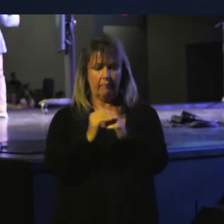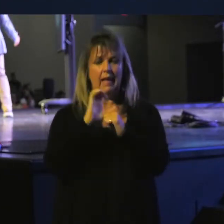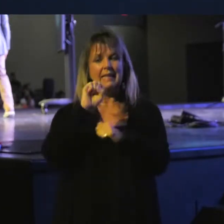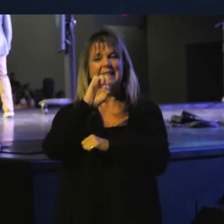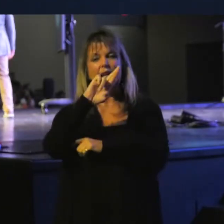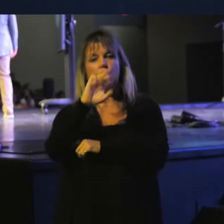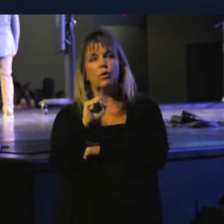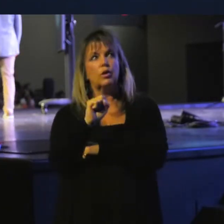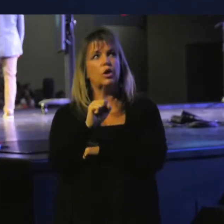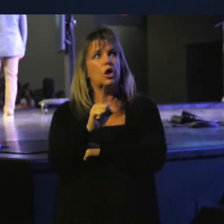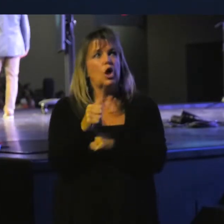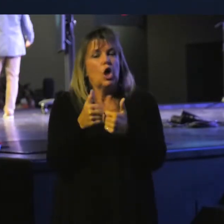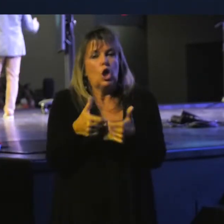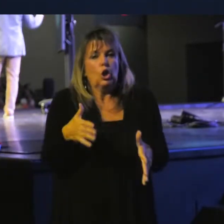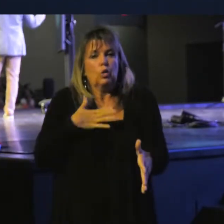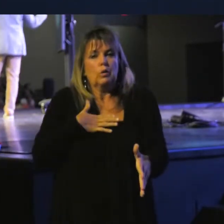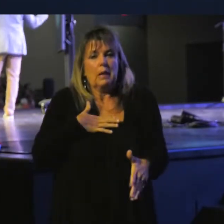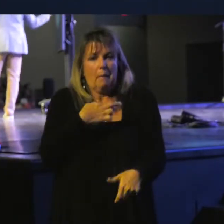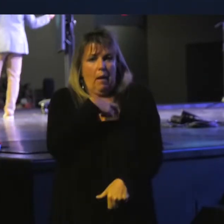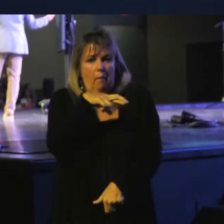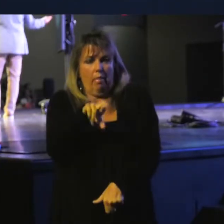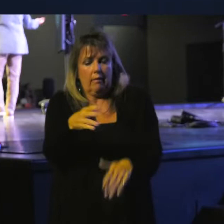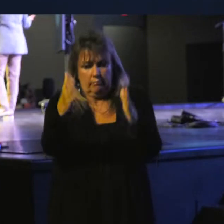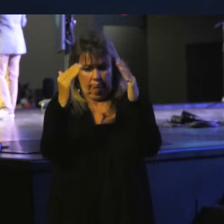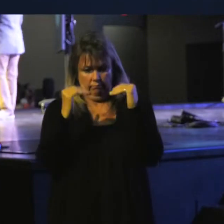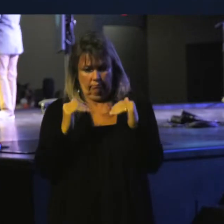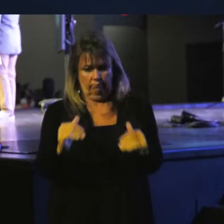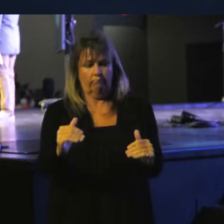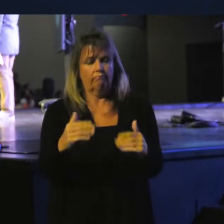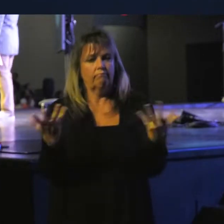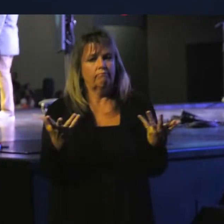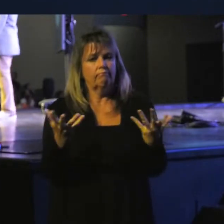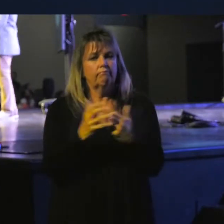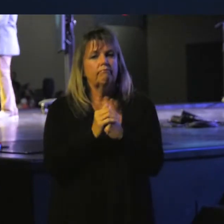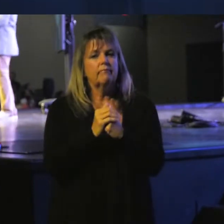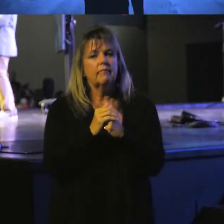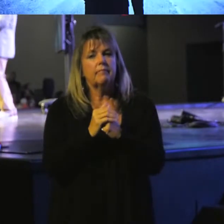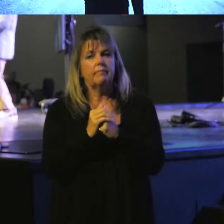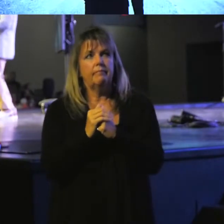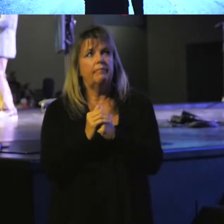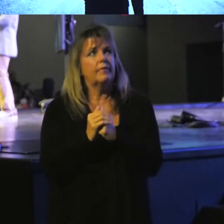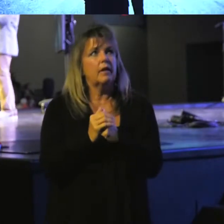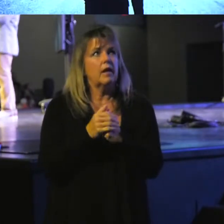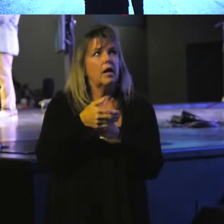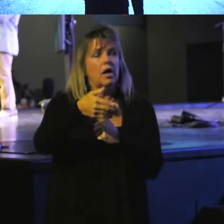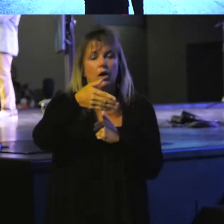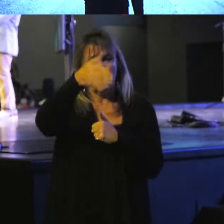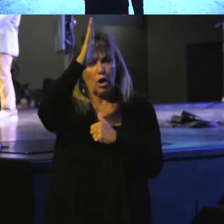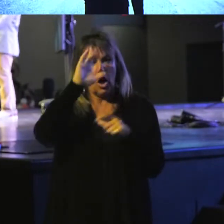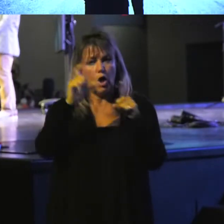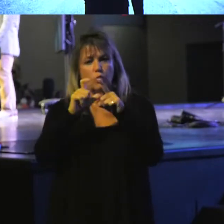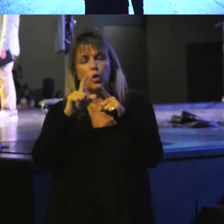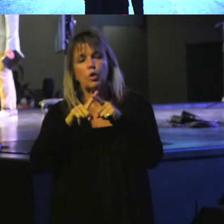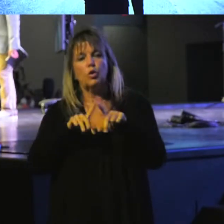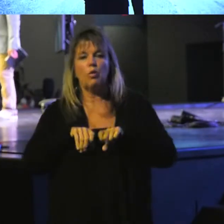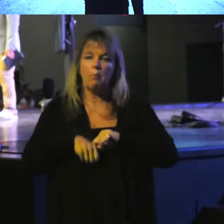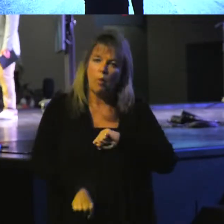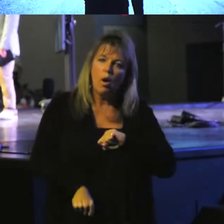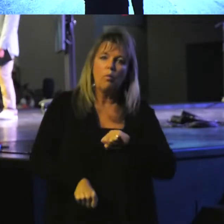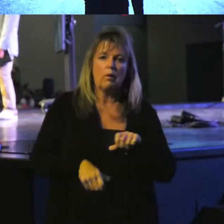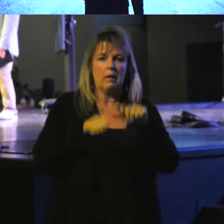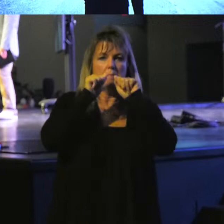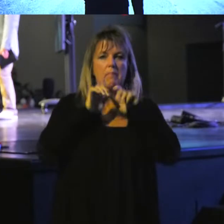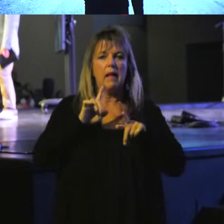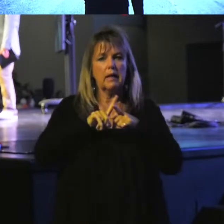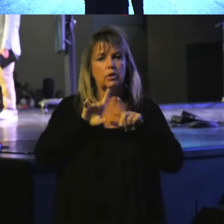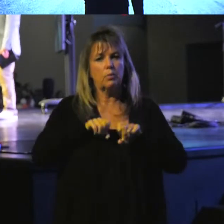series, Losing My Religion. We followed that series up with a series about God's Word to the broken, blessed